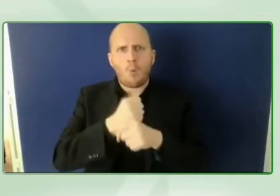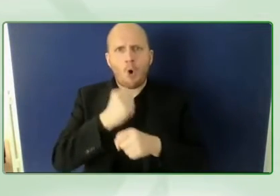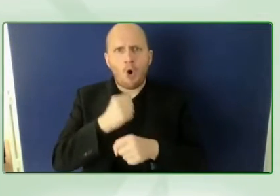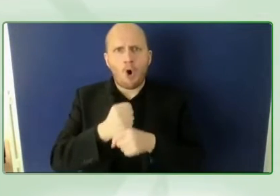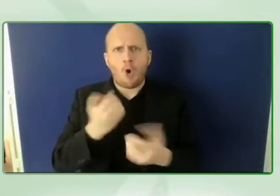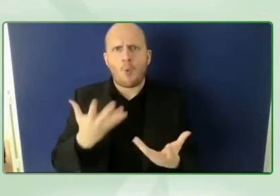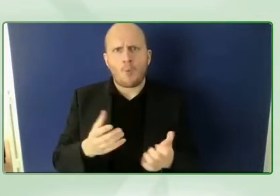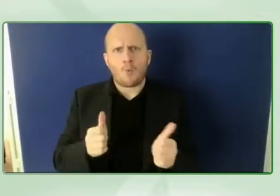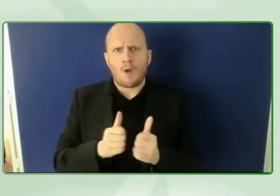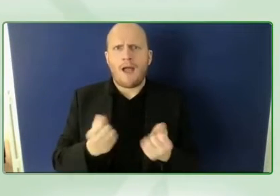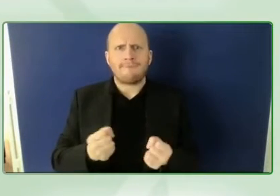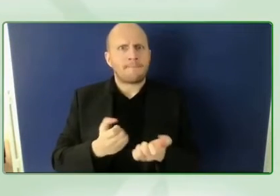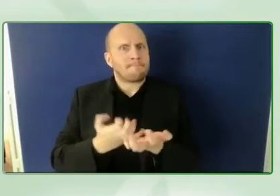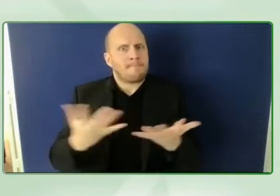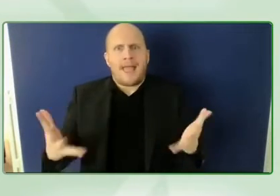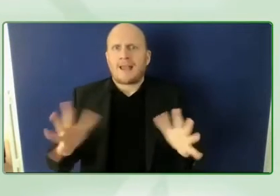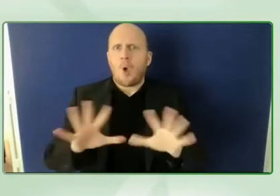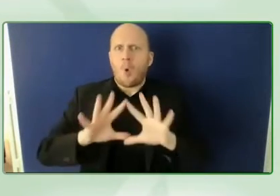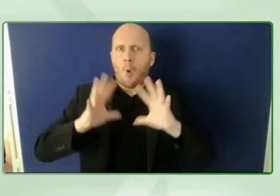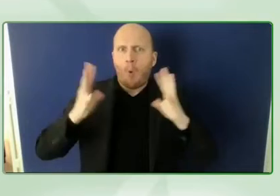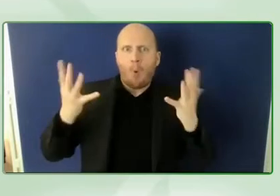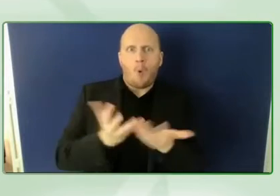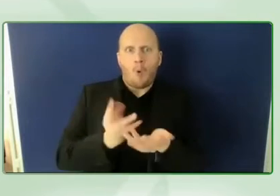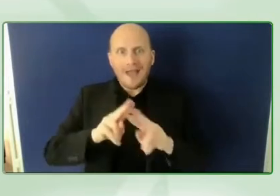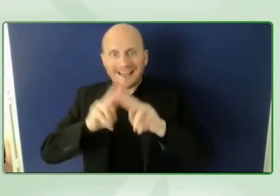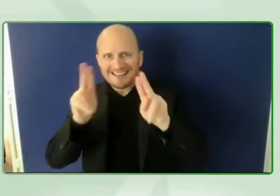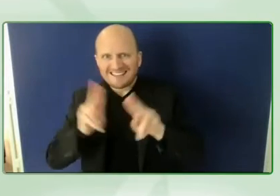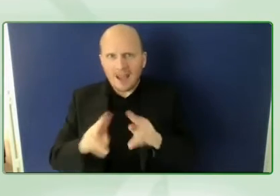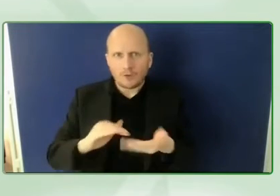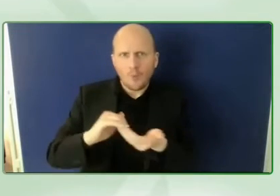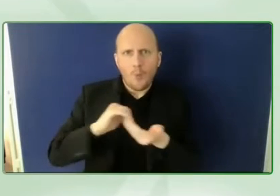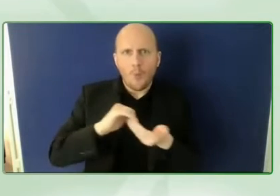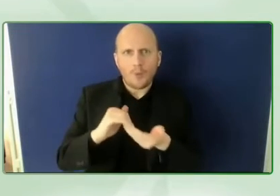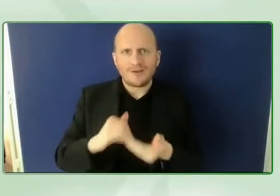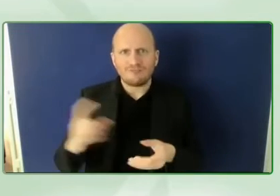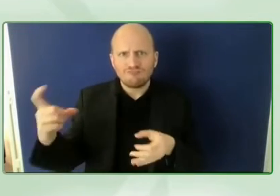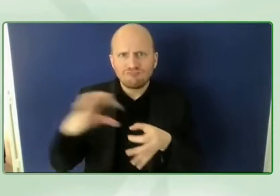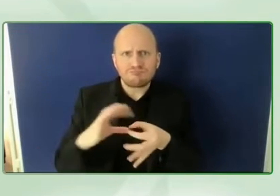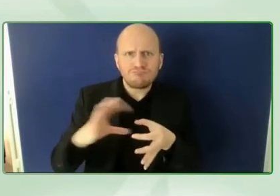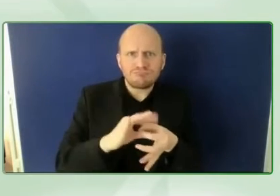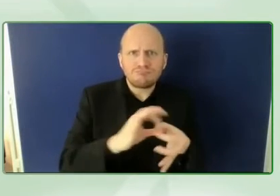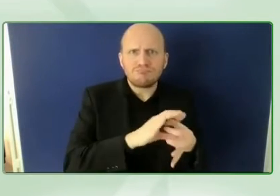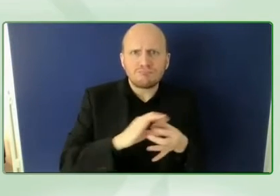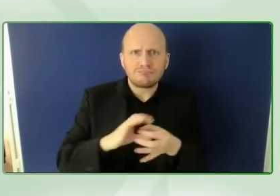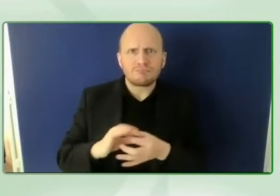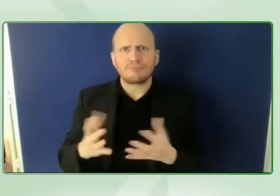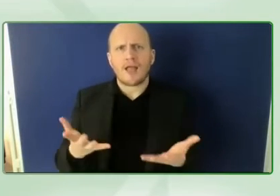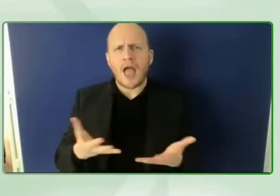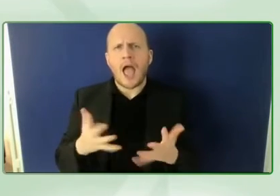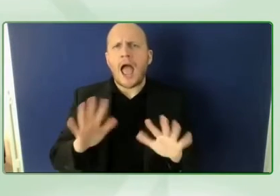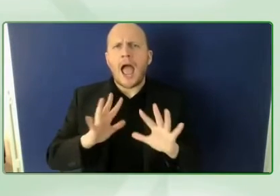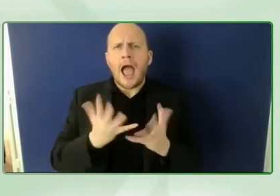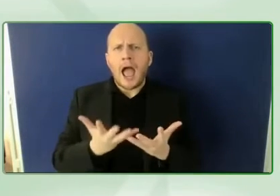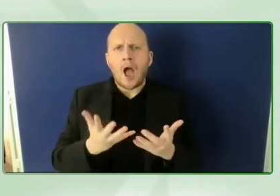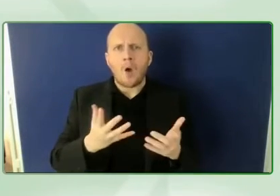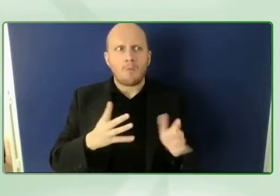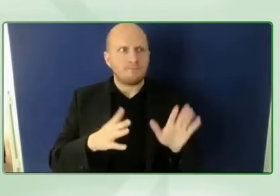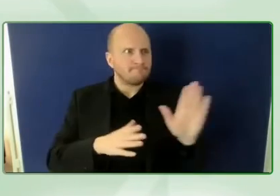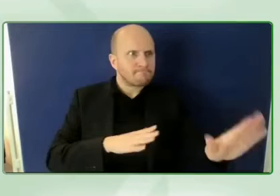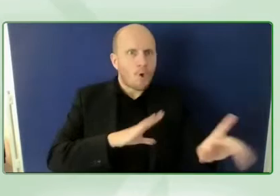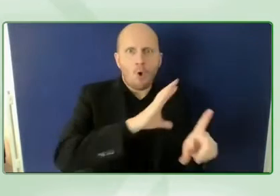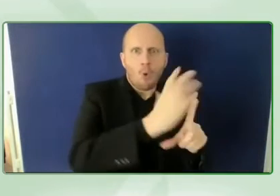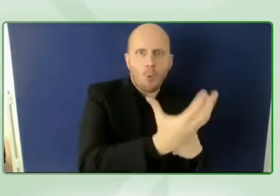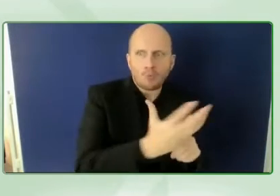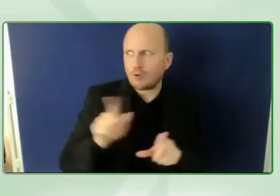on board streamlining different interests streamlining different cultural approaches having launched this and